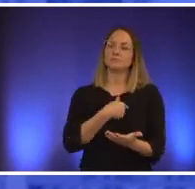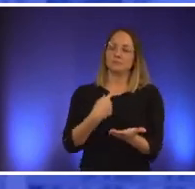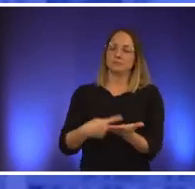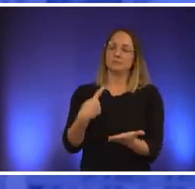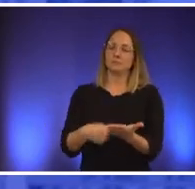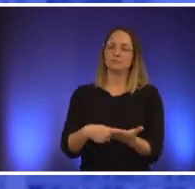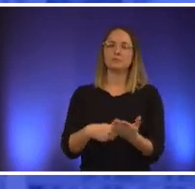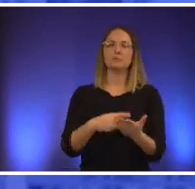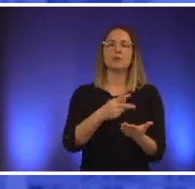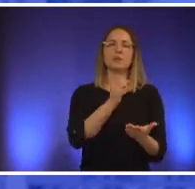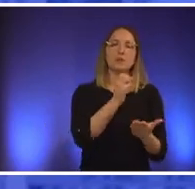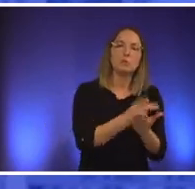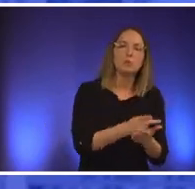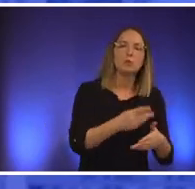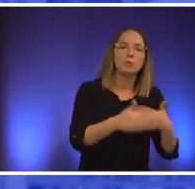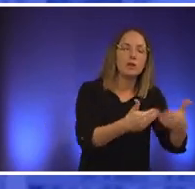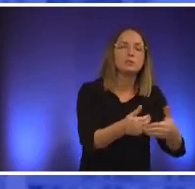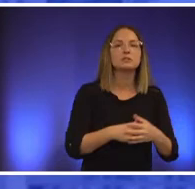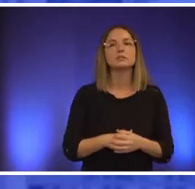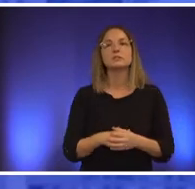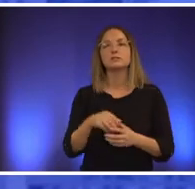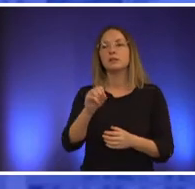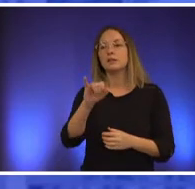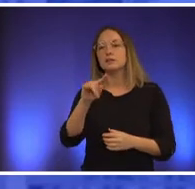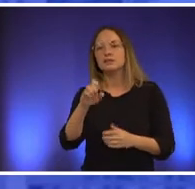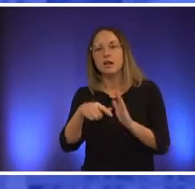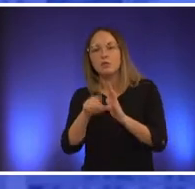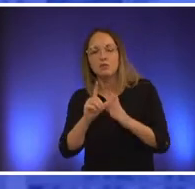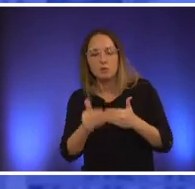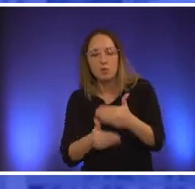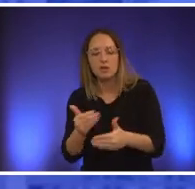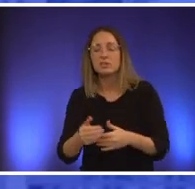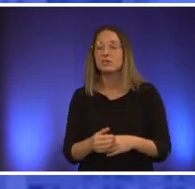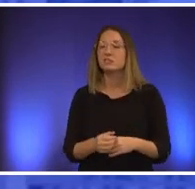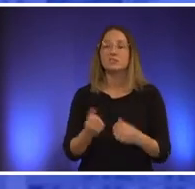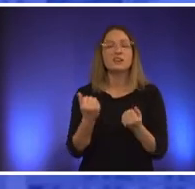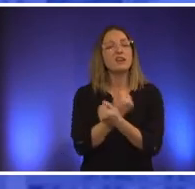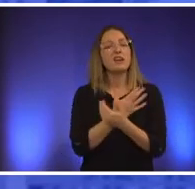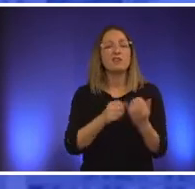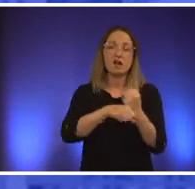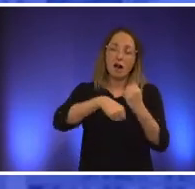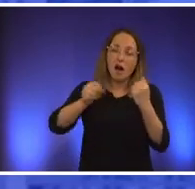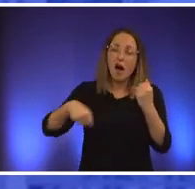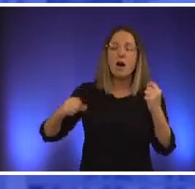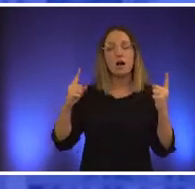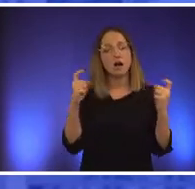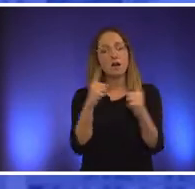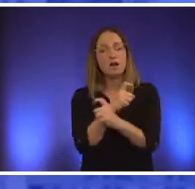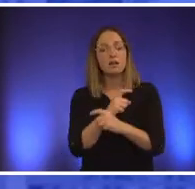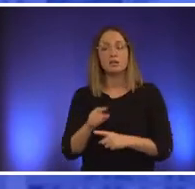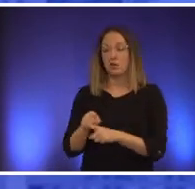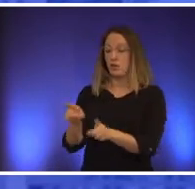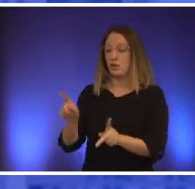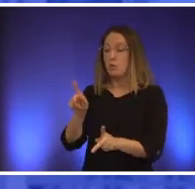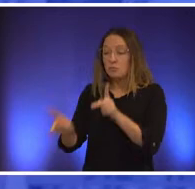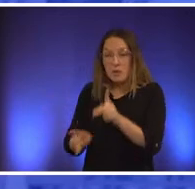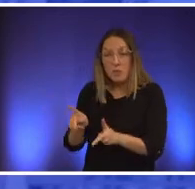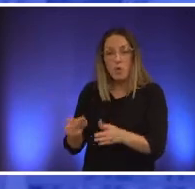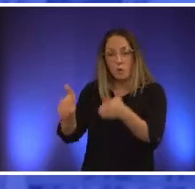site review process it gets real wonky but these people are hurting these are these are our neighbors whether they're